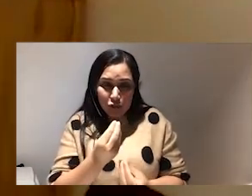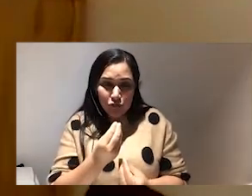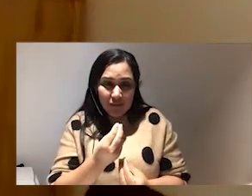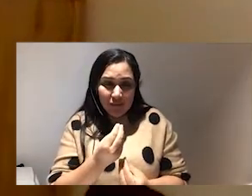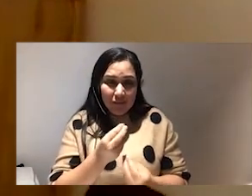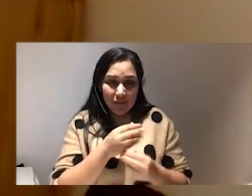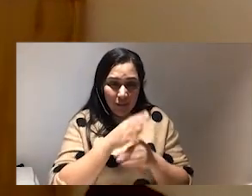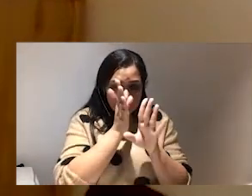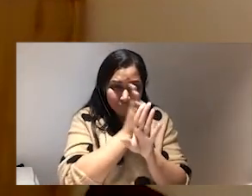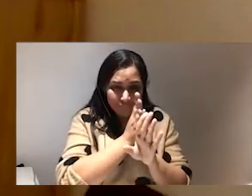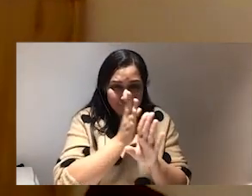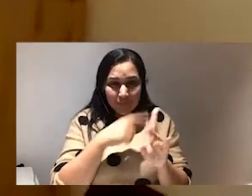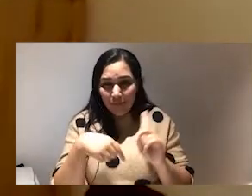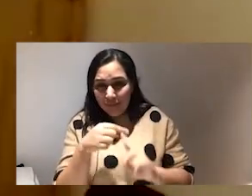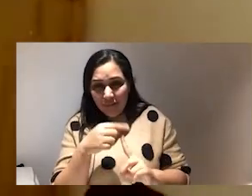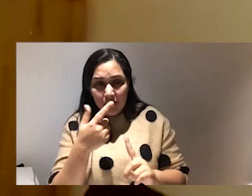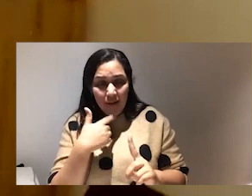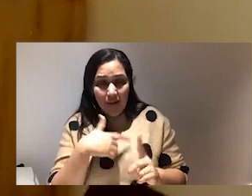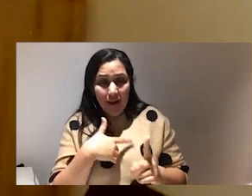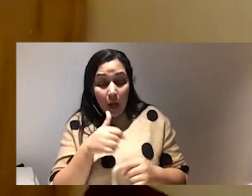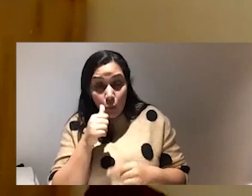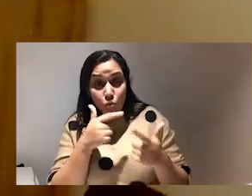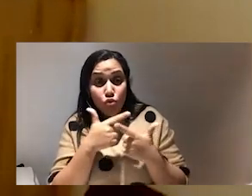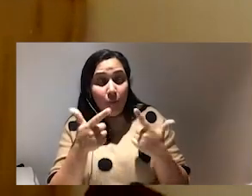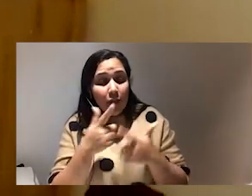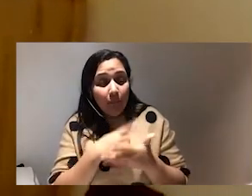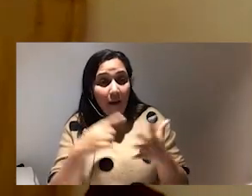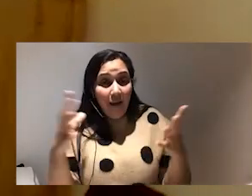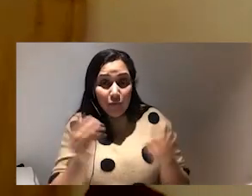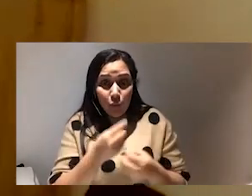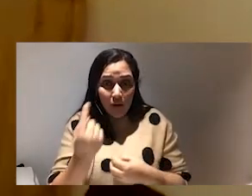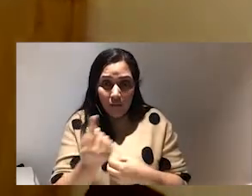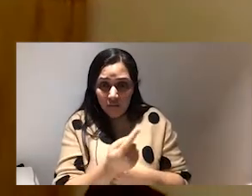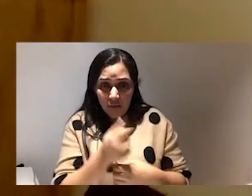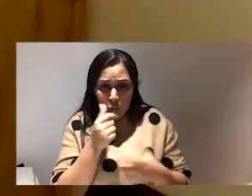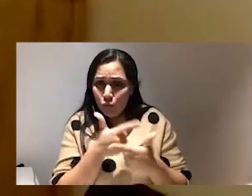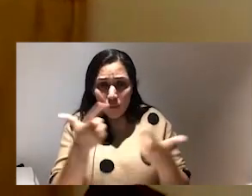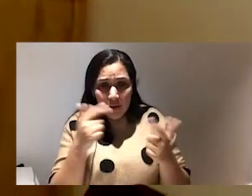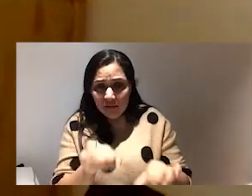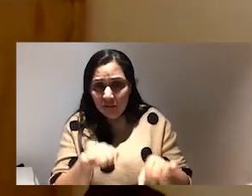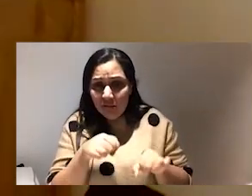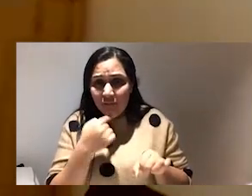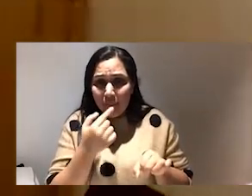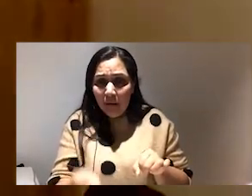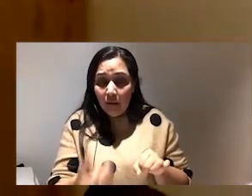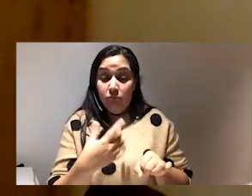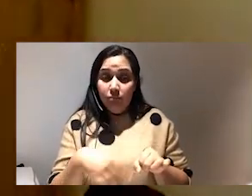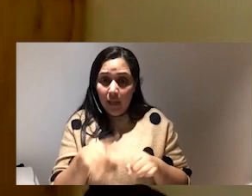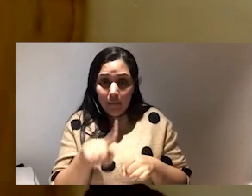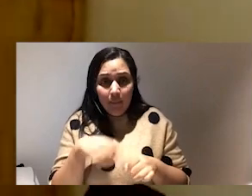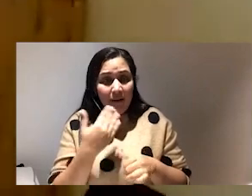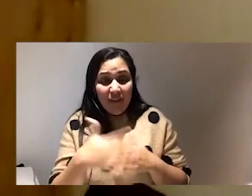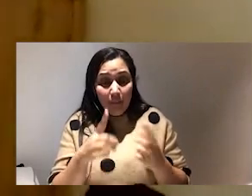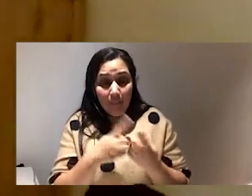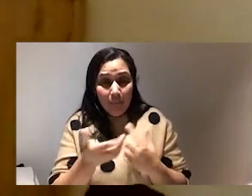back mystery yeah because i know too much about everybody i know so much about people i've never even met before